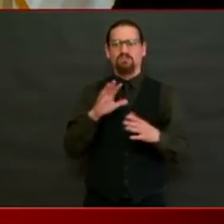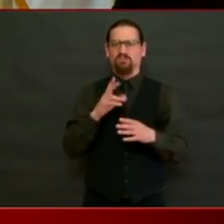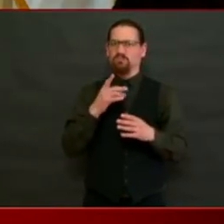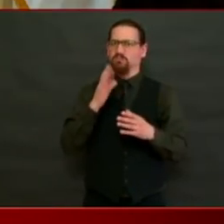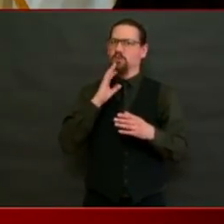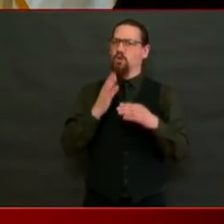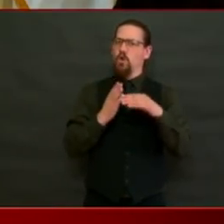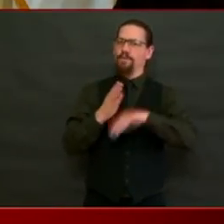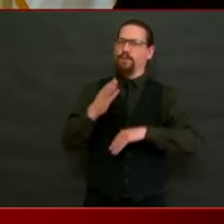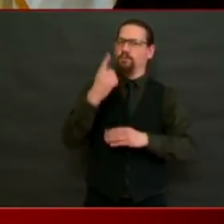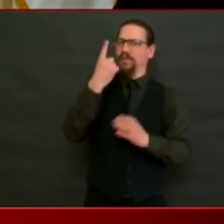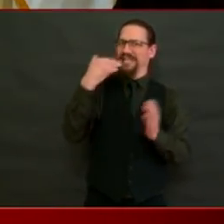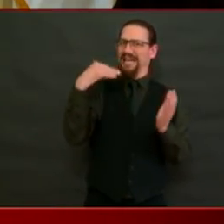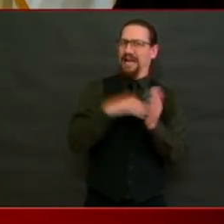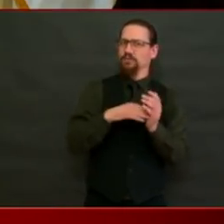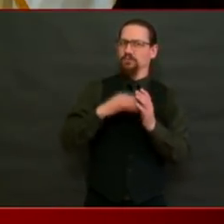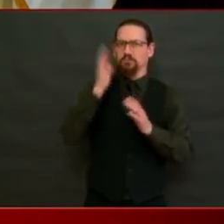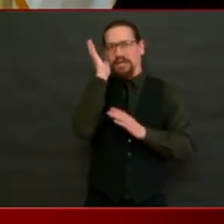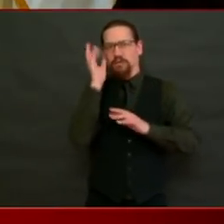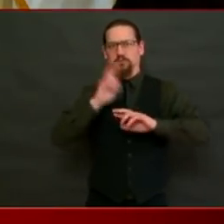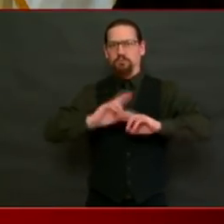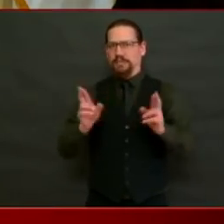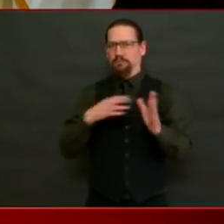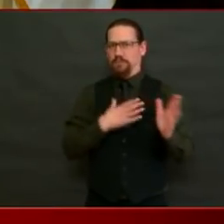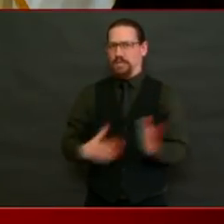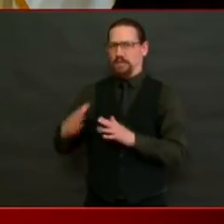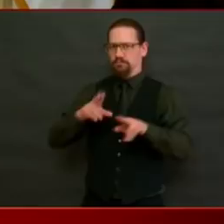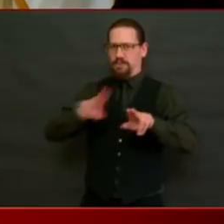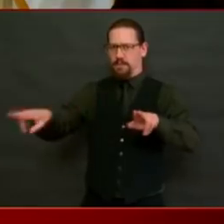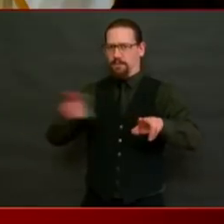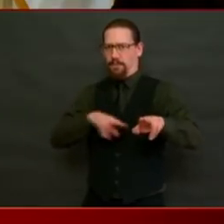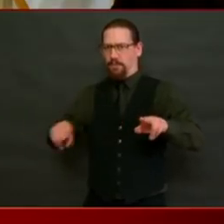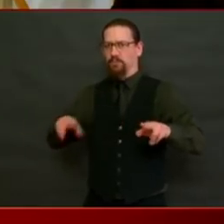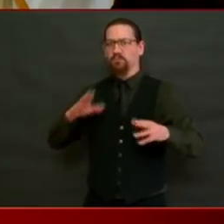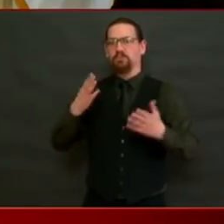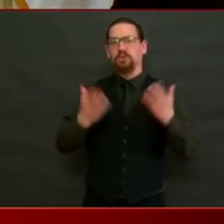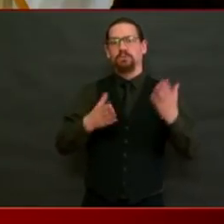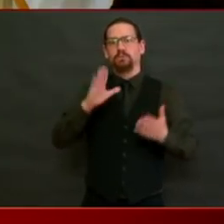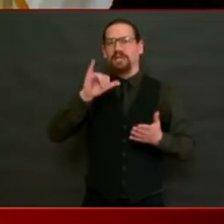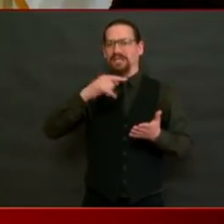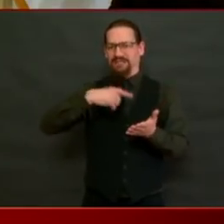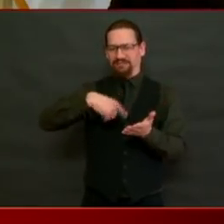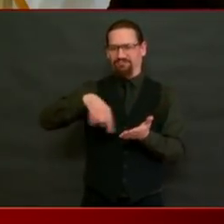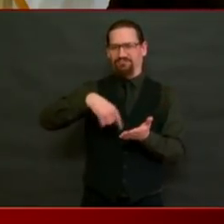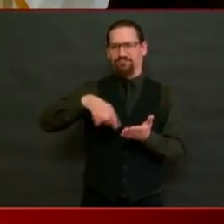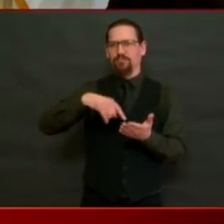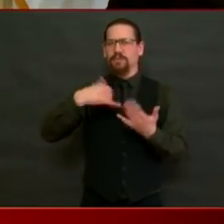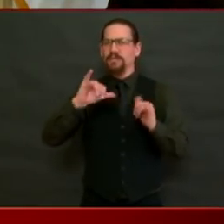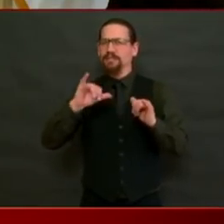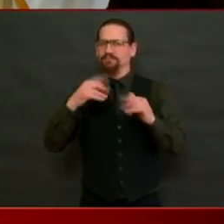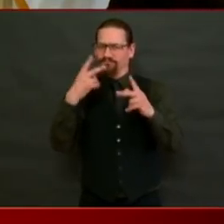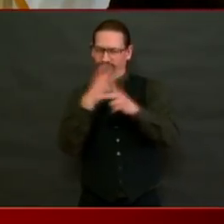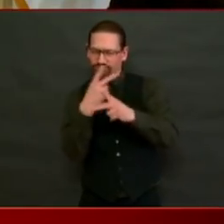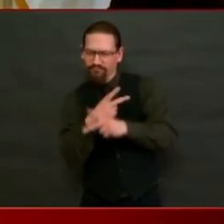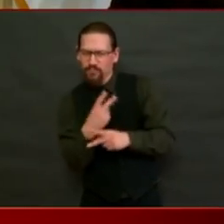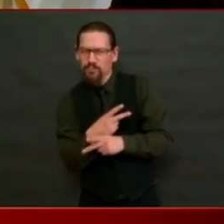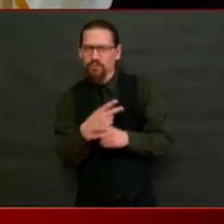based on some of the data points that need to be refined later in the week, we'll certainly get to a point where we'll try to double that availability.